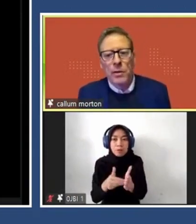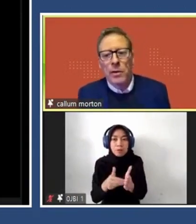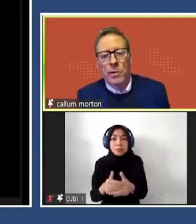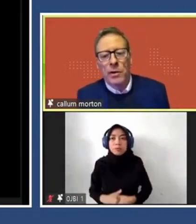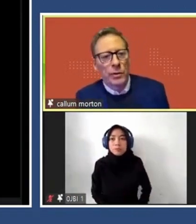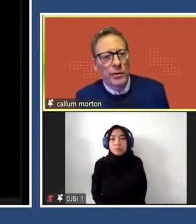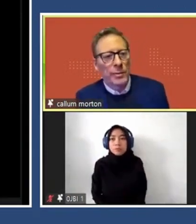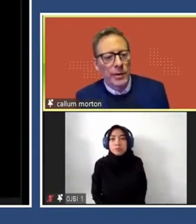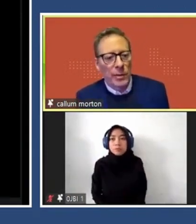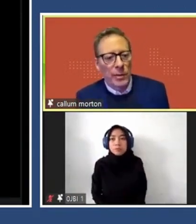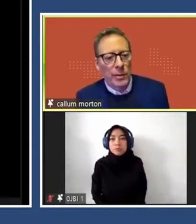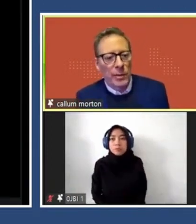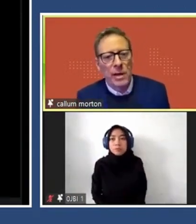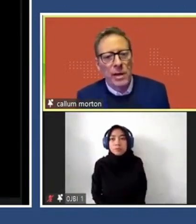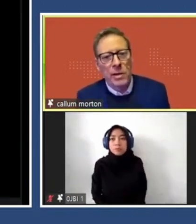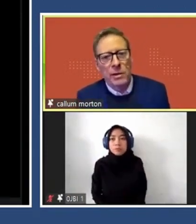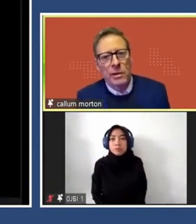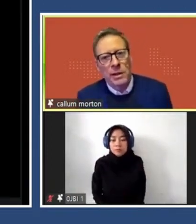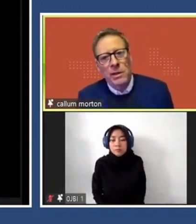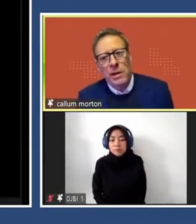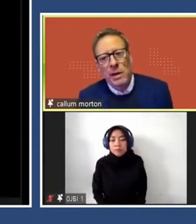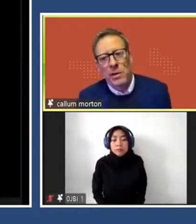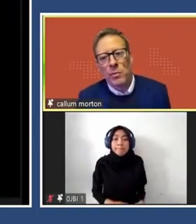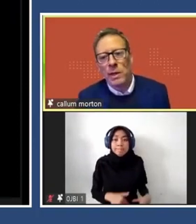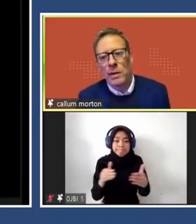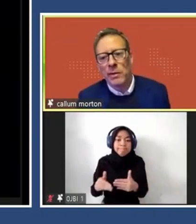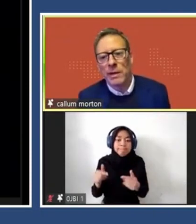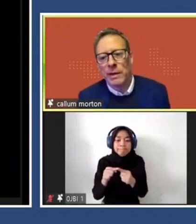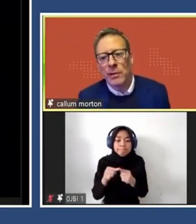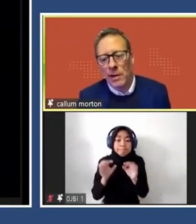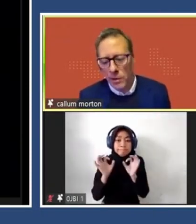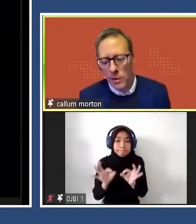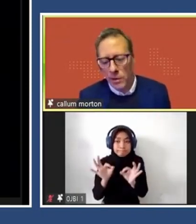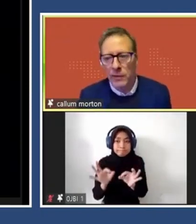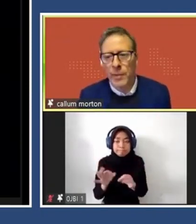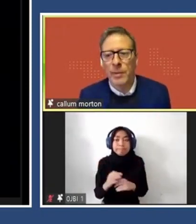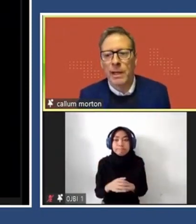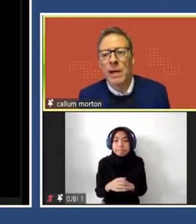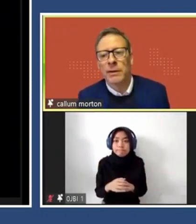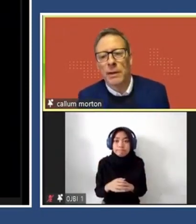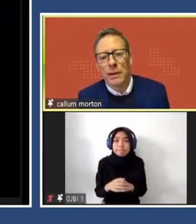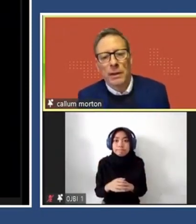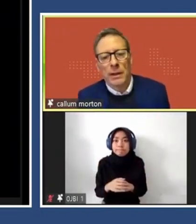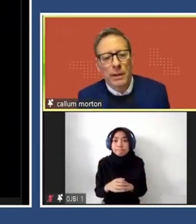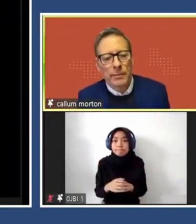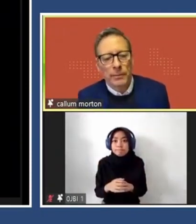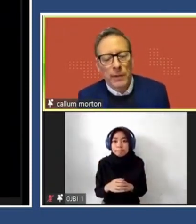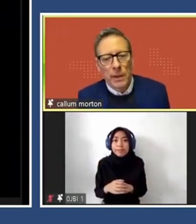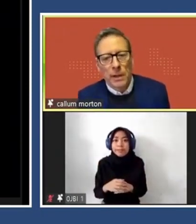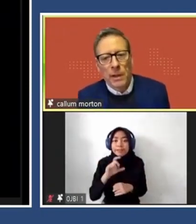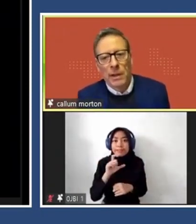So just to go through some of things we do. In education, in education, we started a graduate certificate of public art.